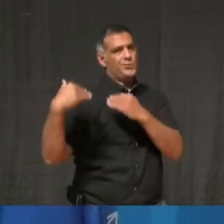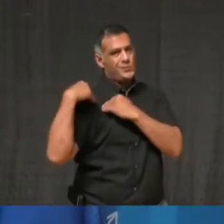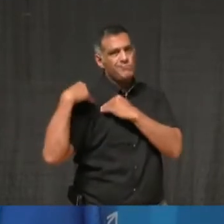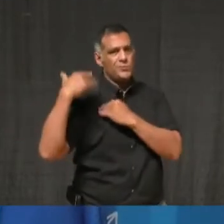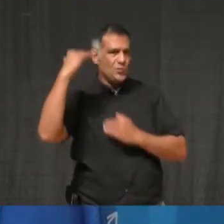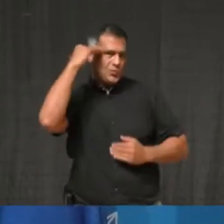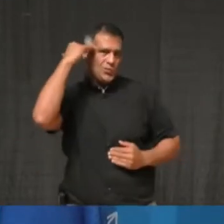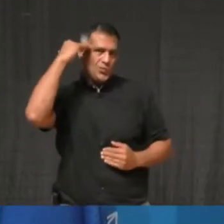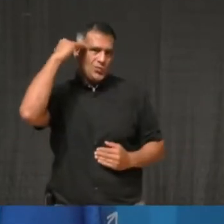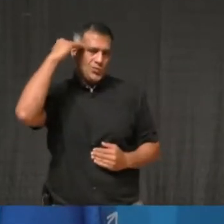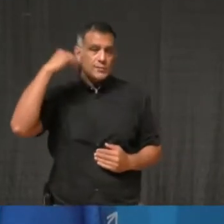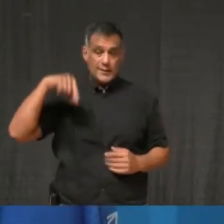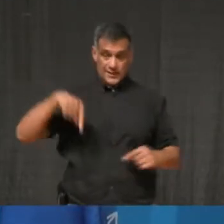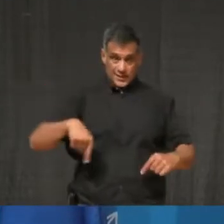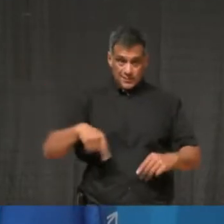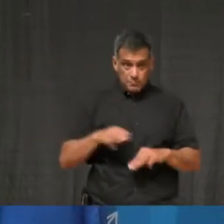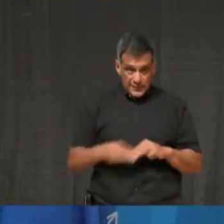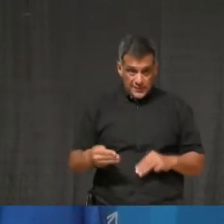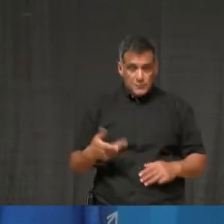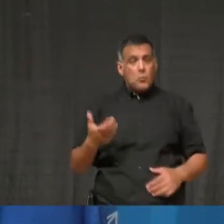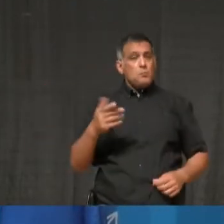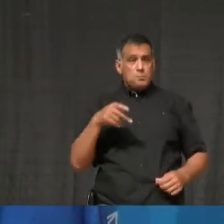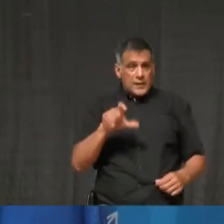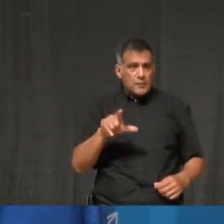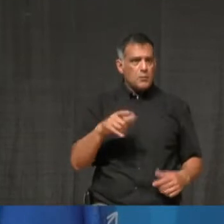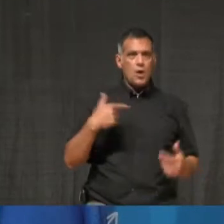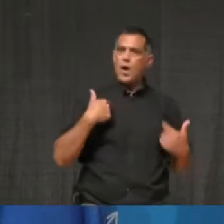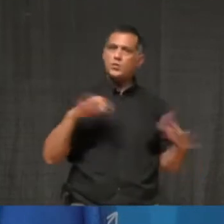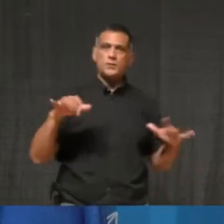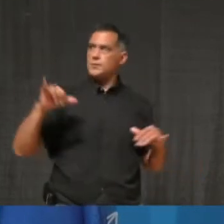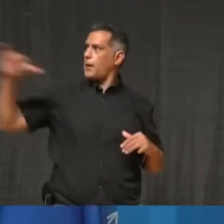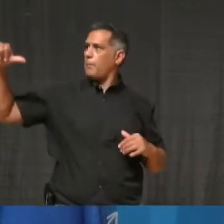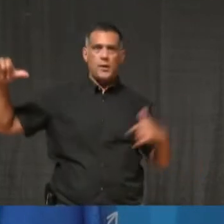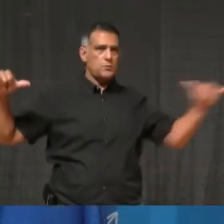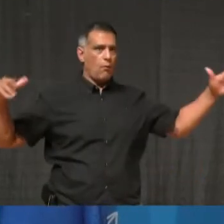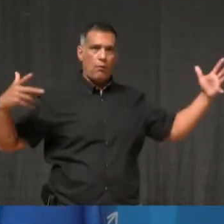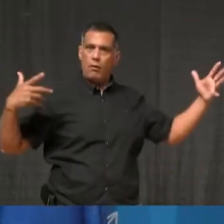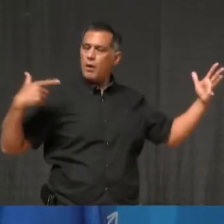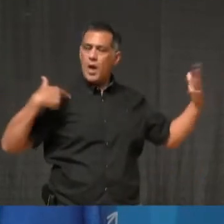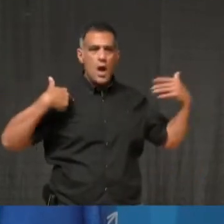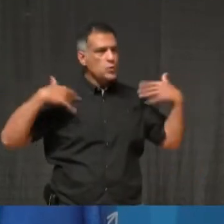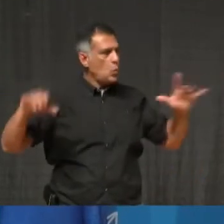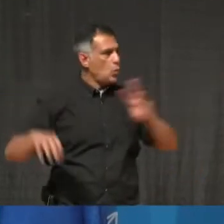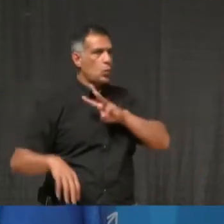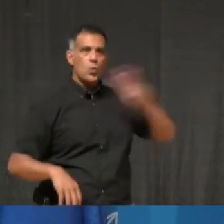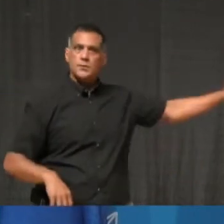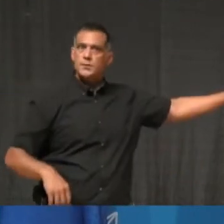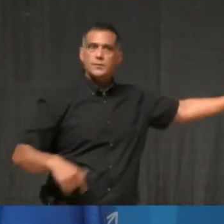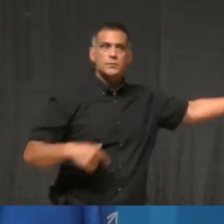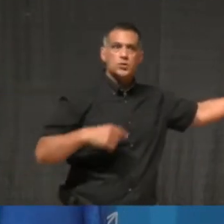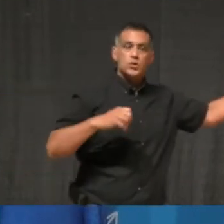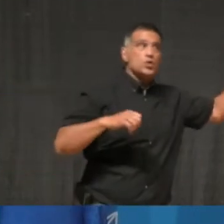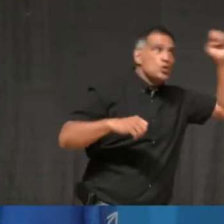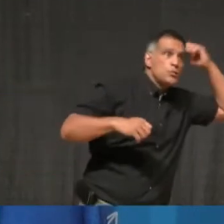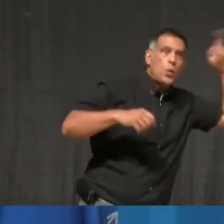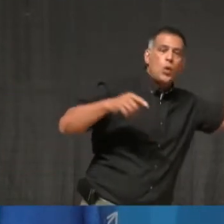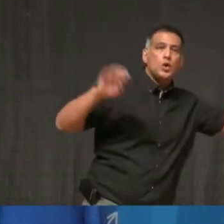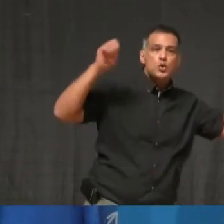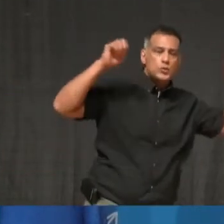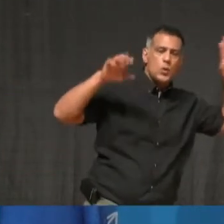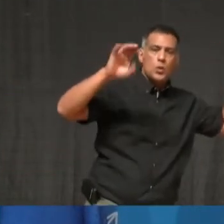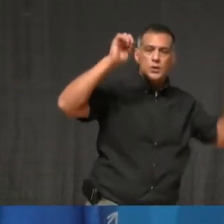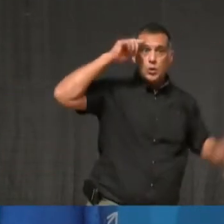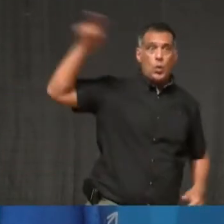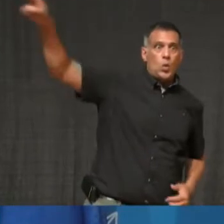where they are in Western Europe, where pretty much most of the European Union is shutting down due to a second surge. And that